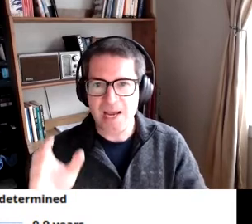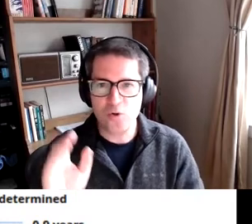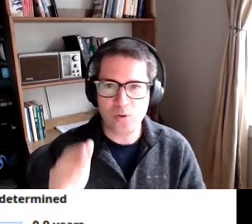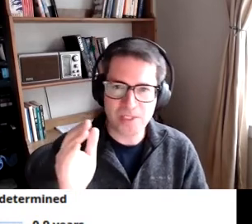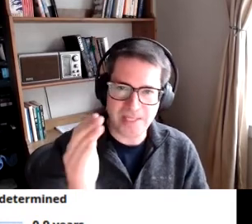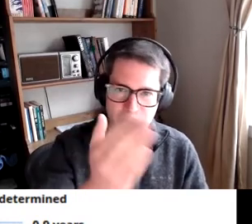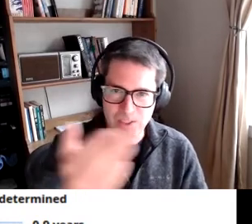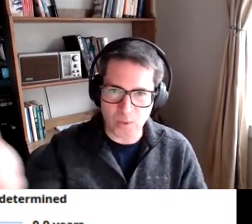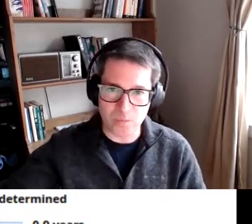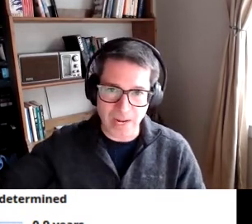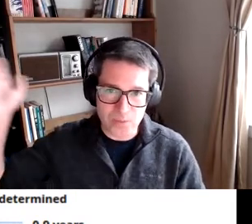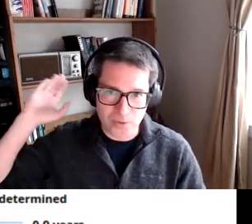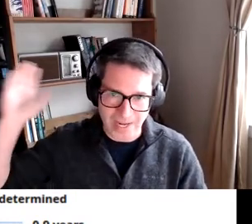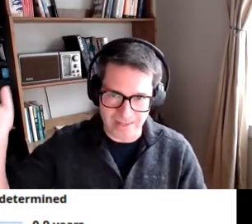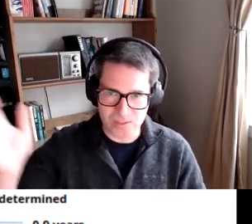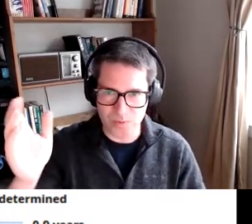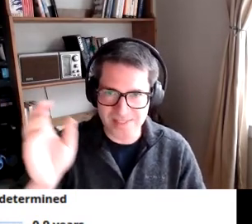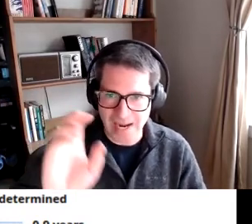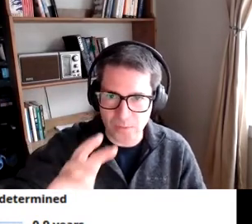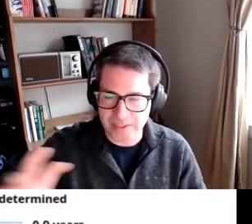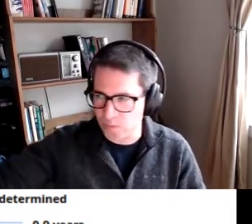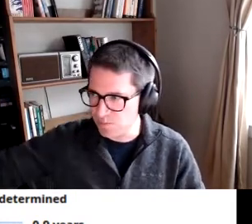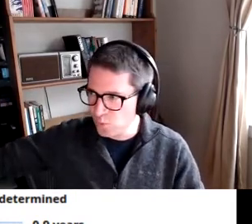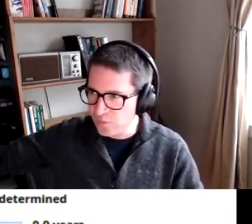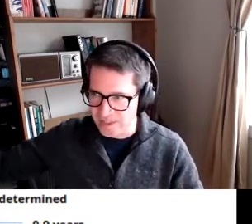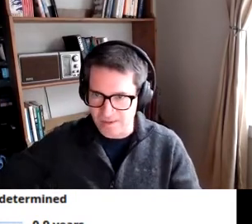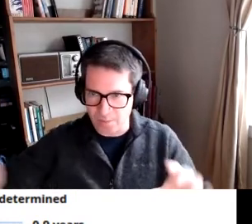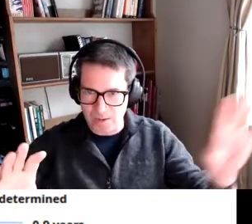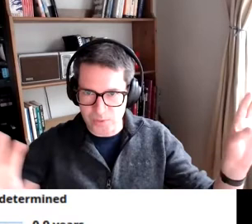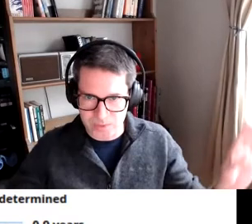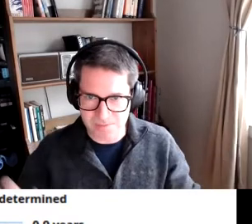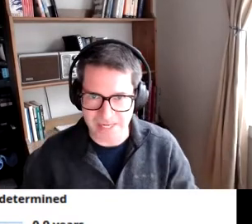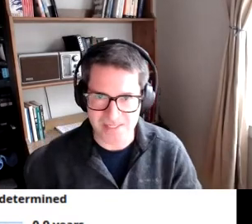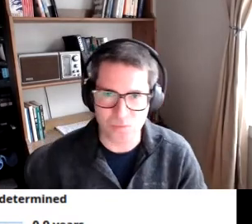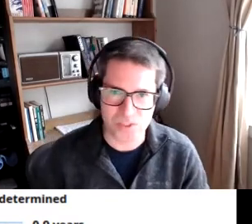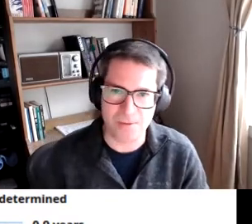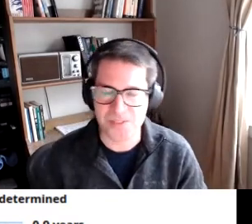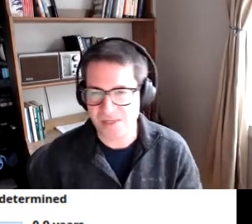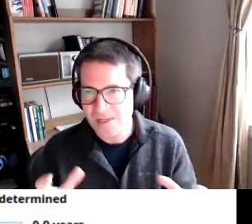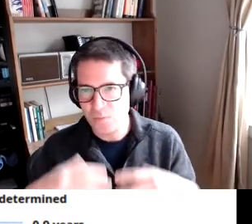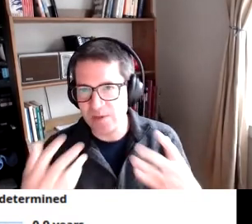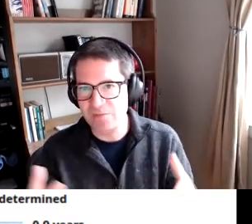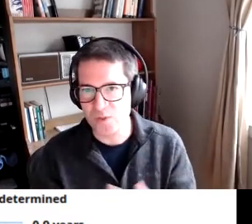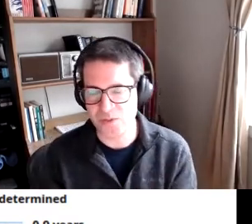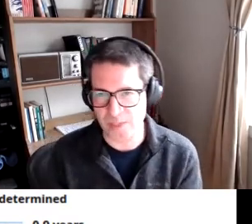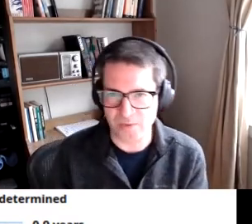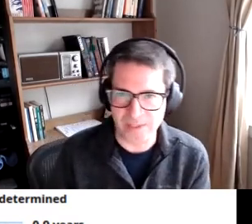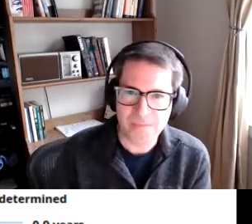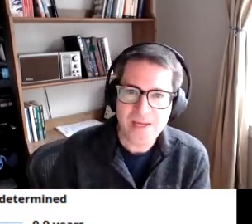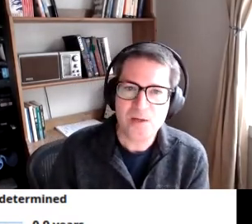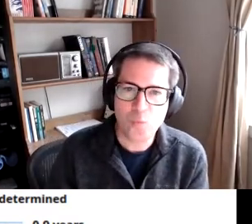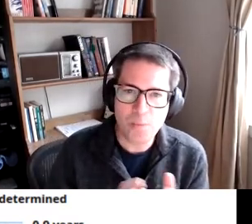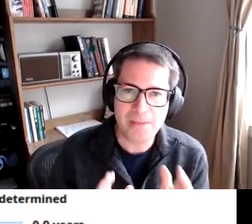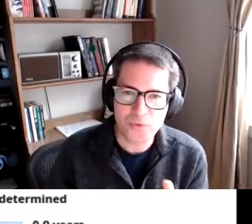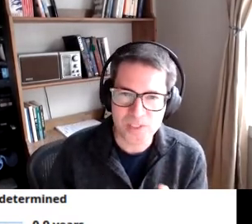and normally that would be going around your head so it would sound like it was moving around you in space which helps reinforce the rendering